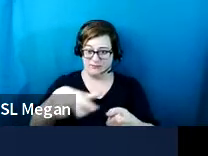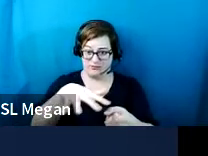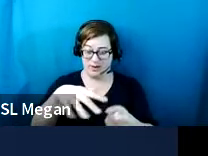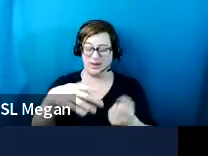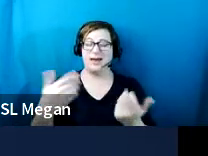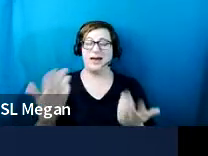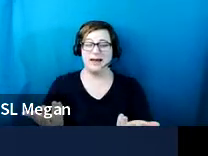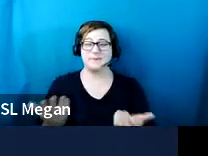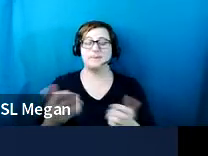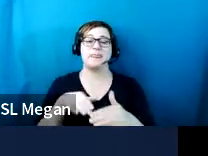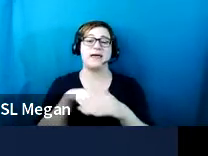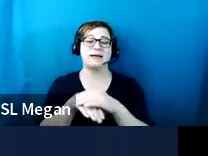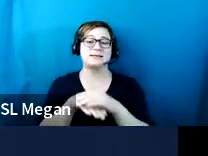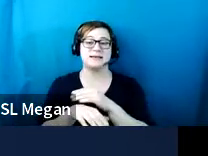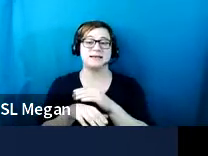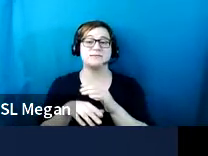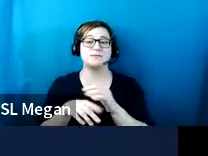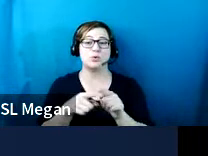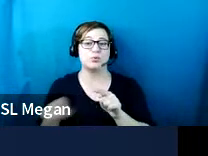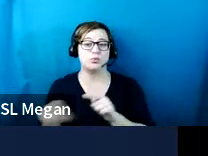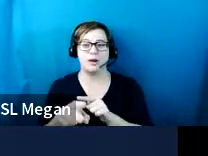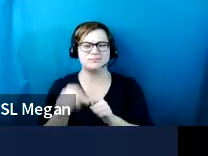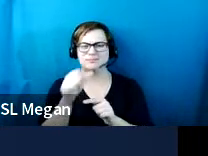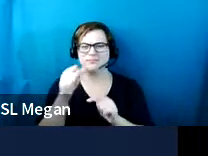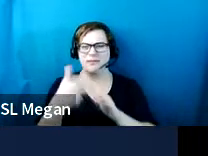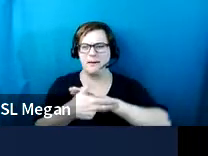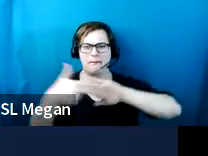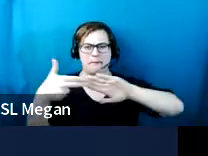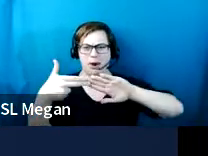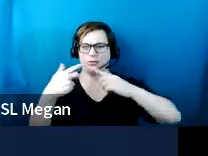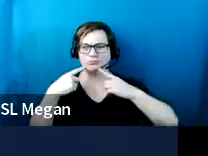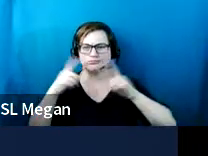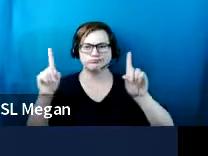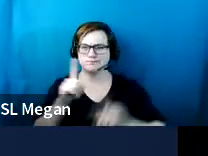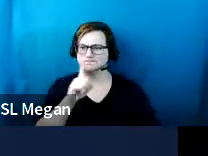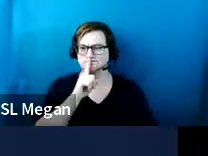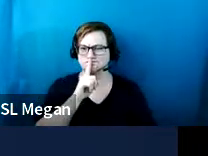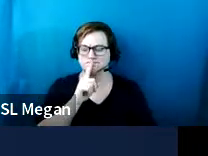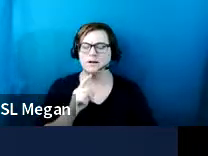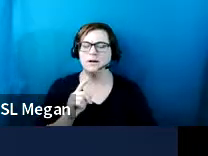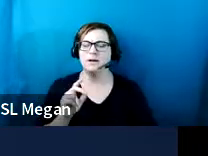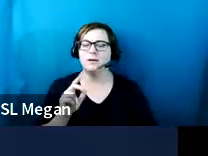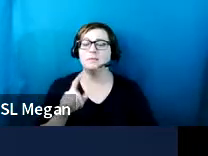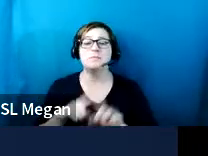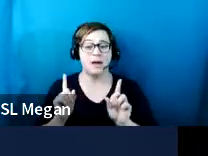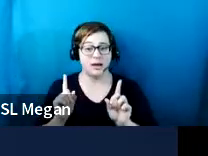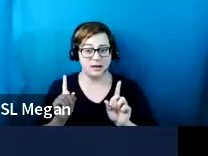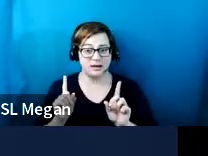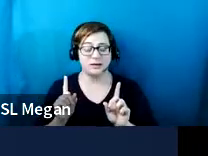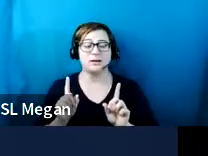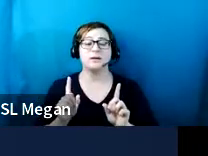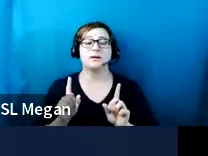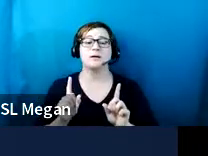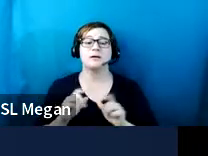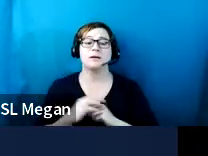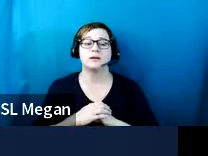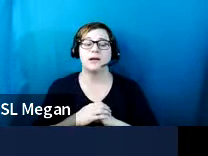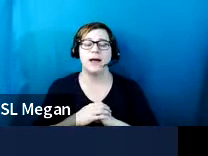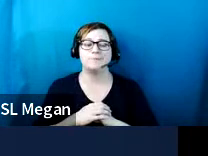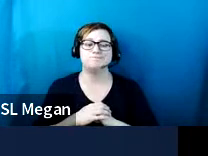accessible routes are not more specifically marked, but if you have,